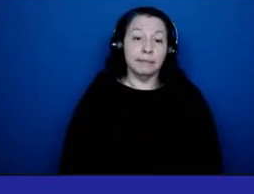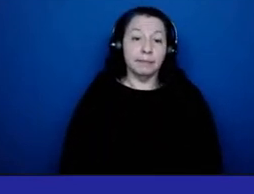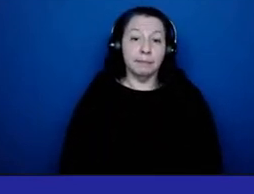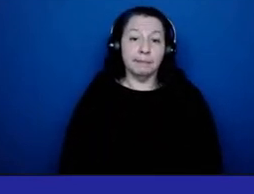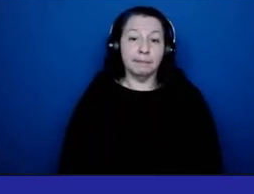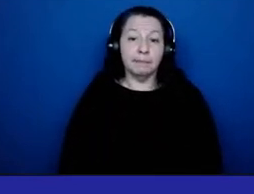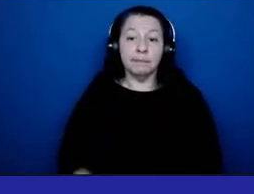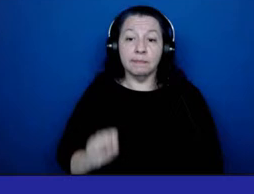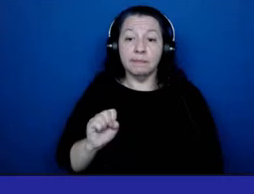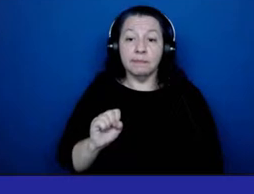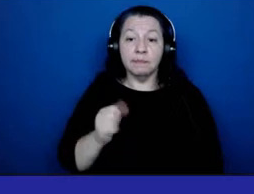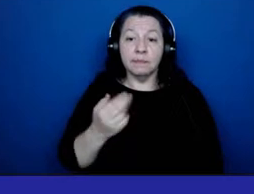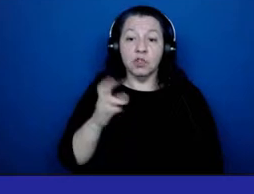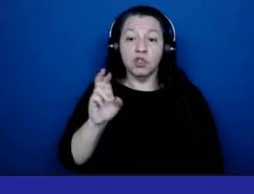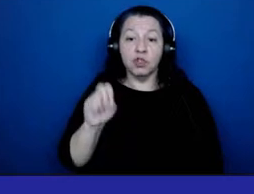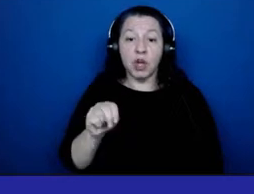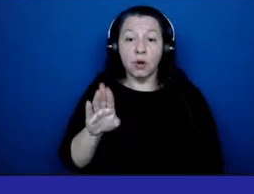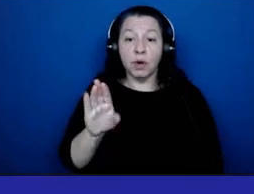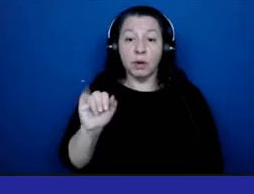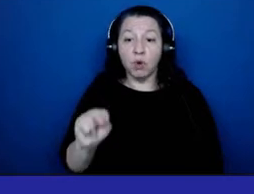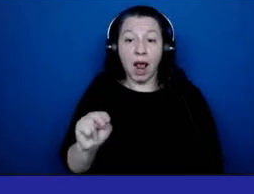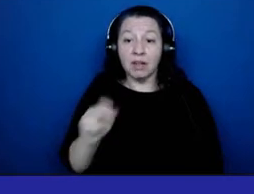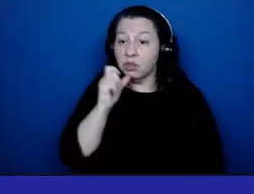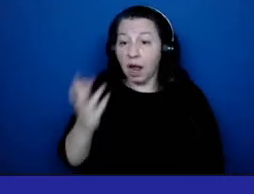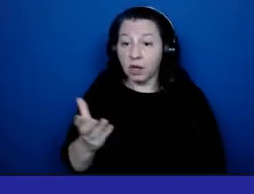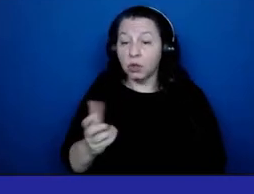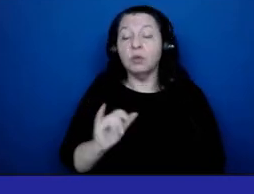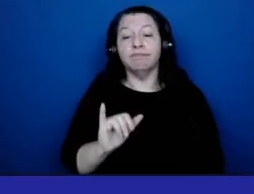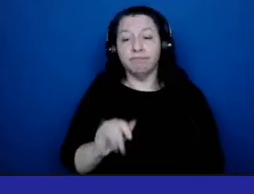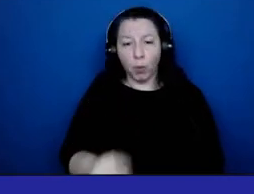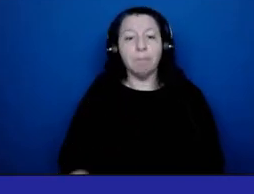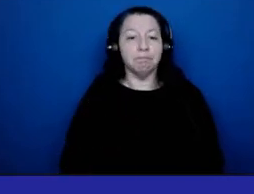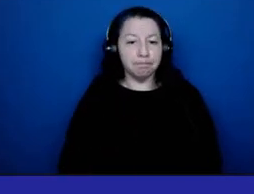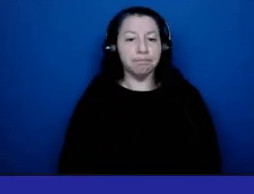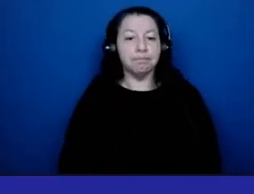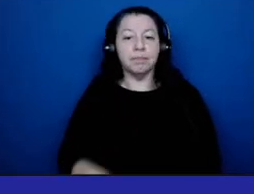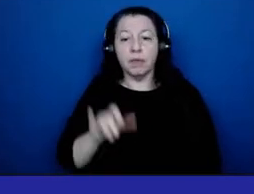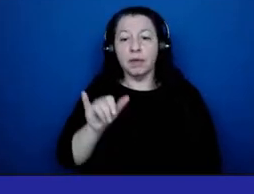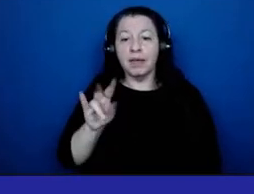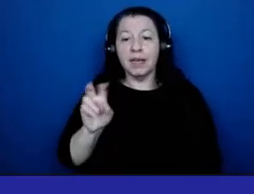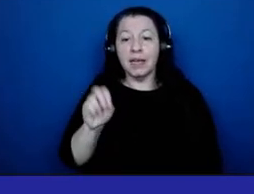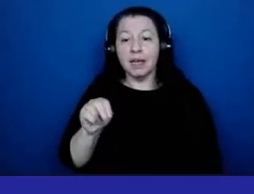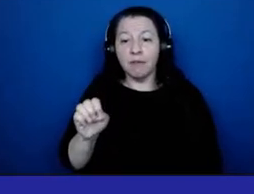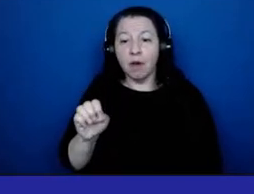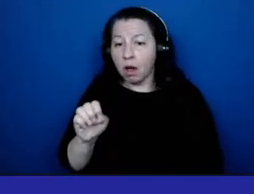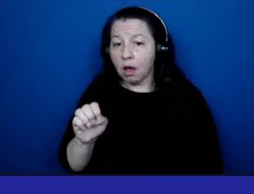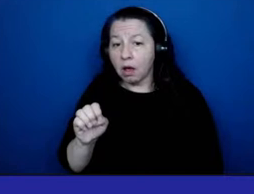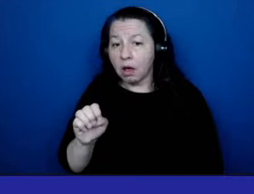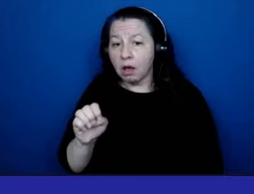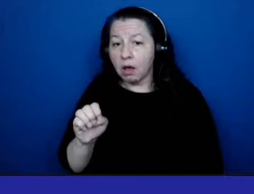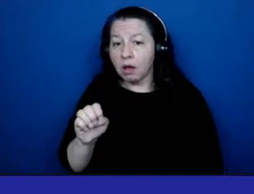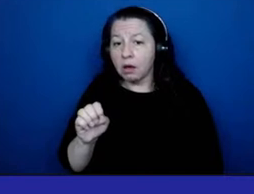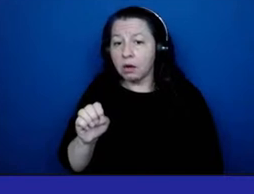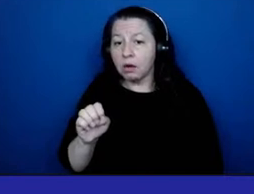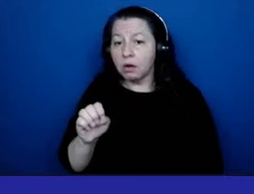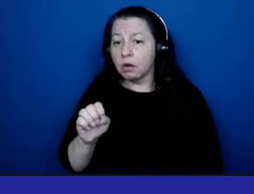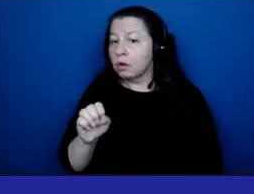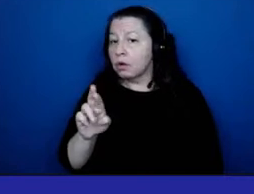Sharon Bryan? Not here. Okay. Yvonne Prattier? Prattier?